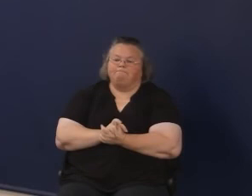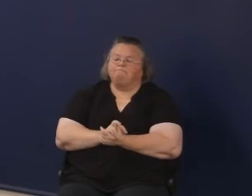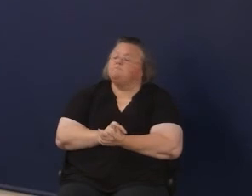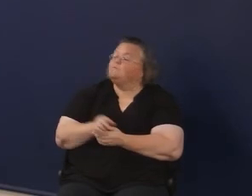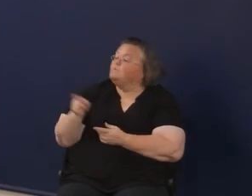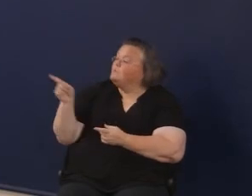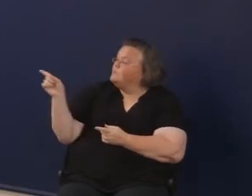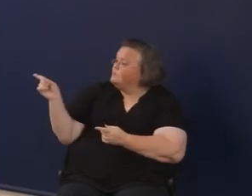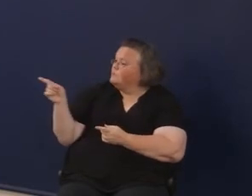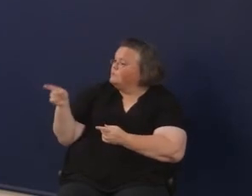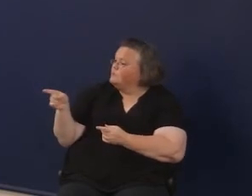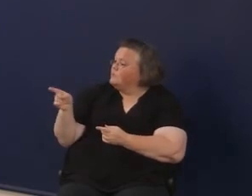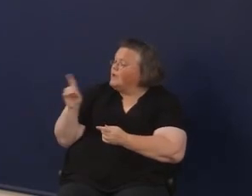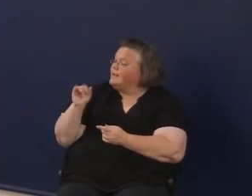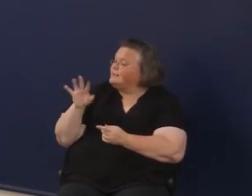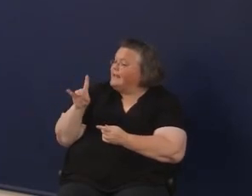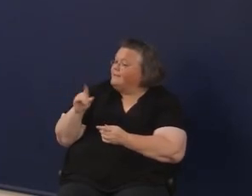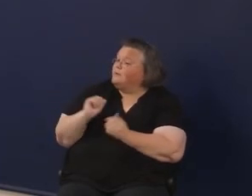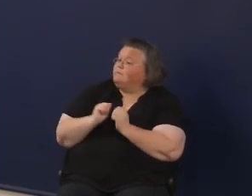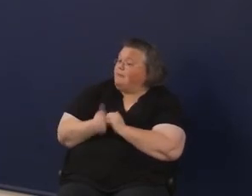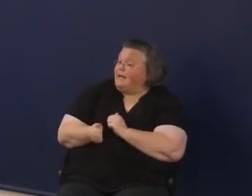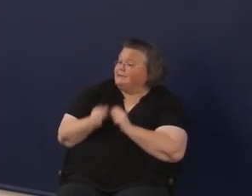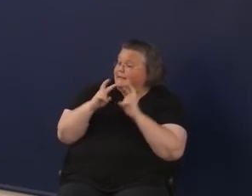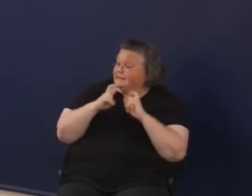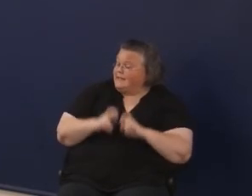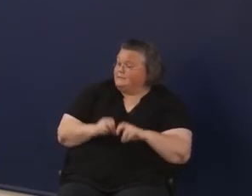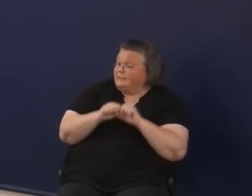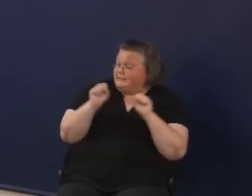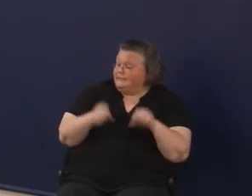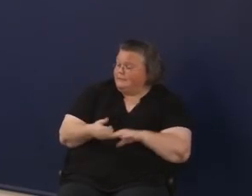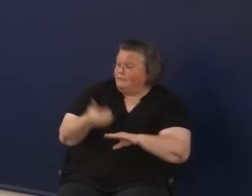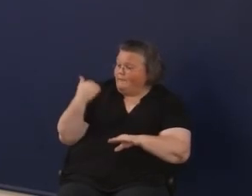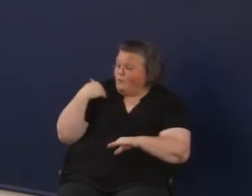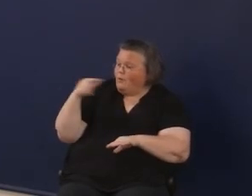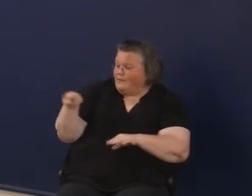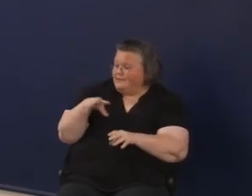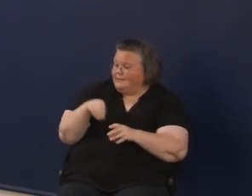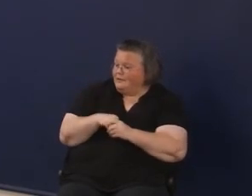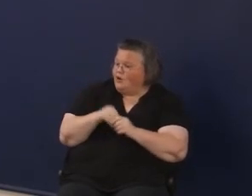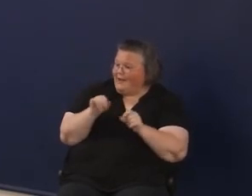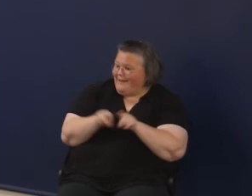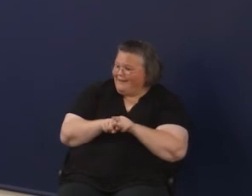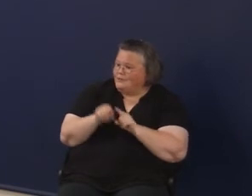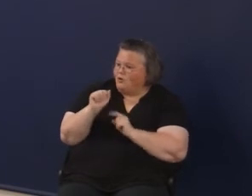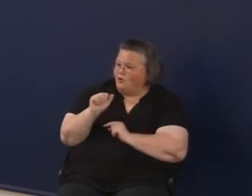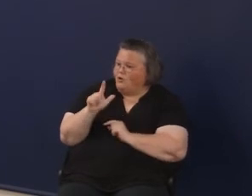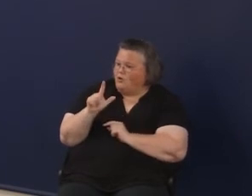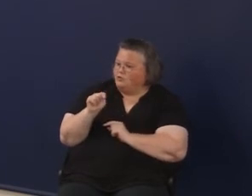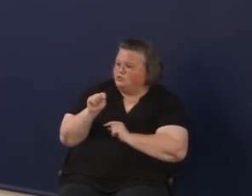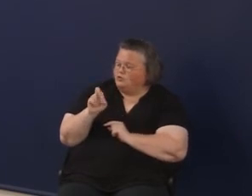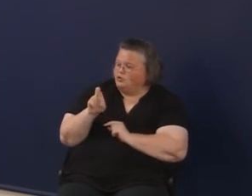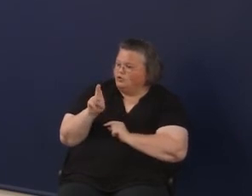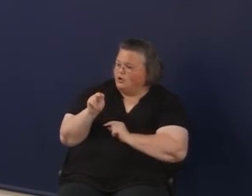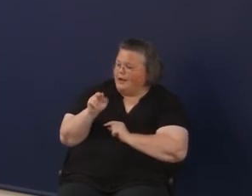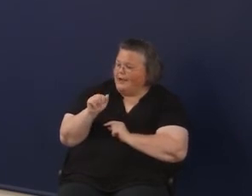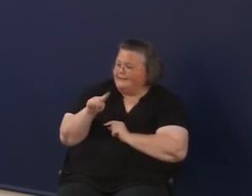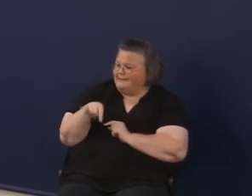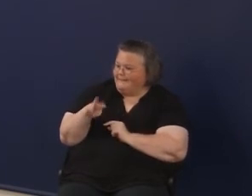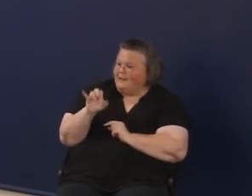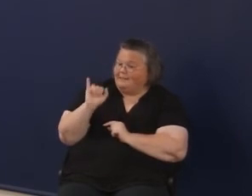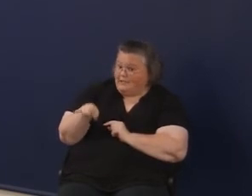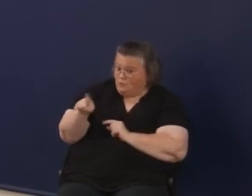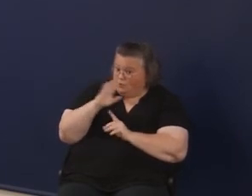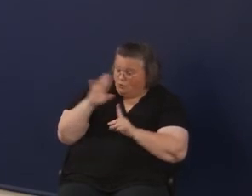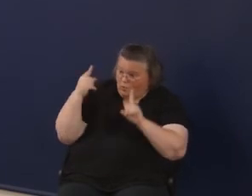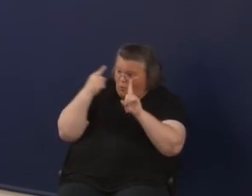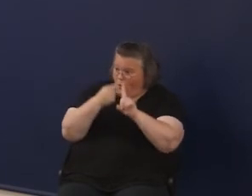David, when we passed the assessment system before, mean, that's in there as the alternative. That's what you guys are actually working towards,